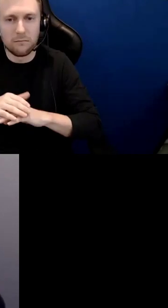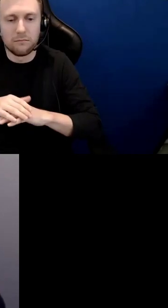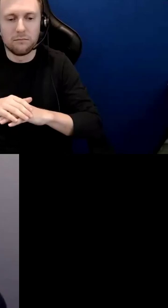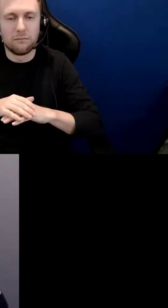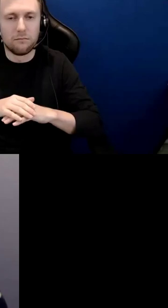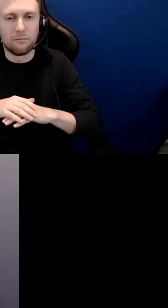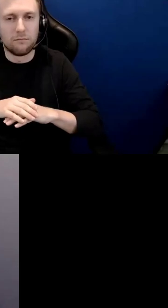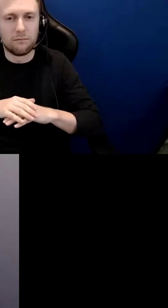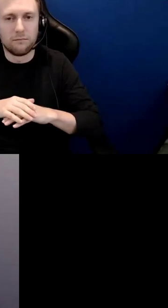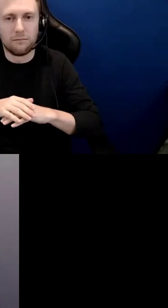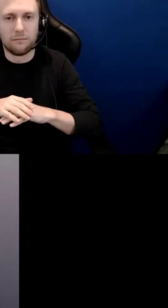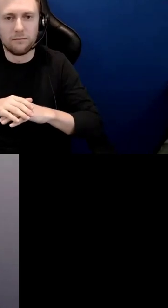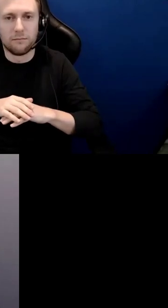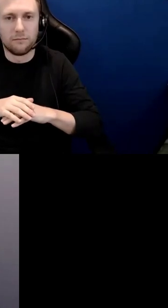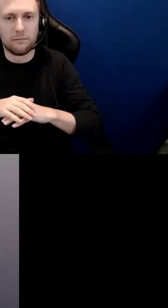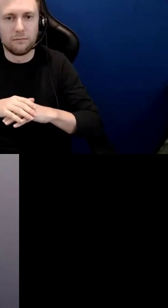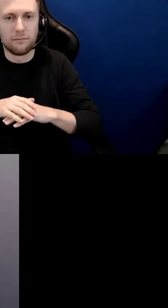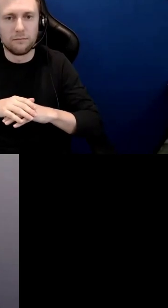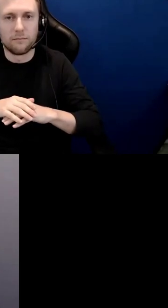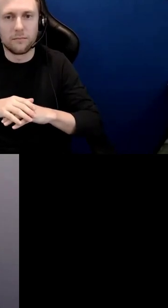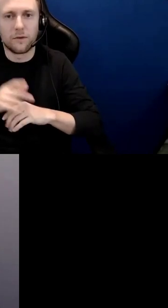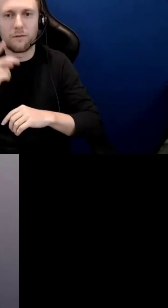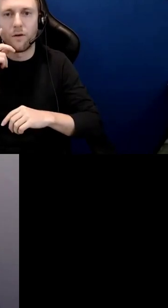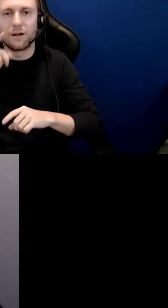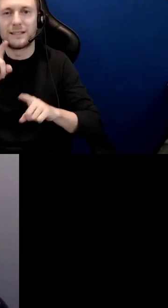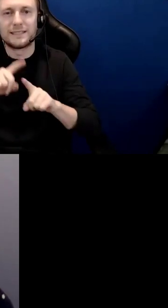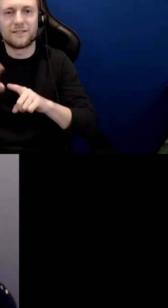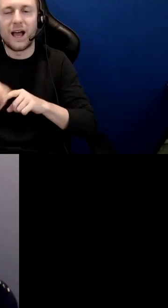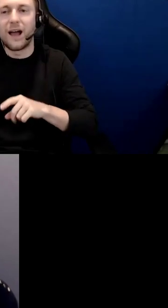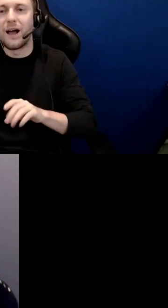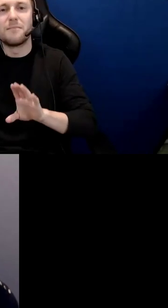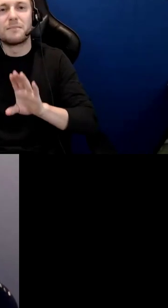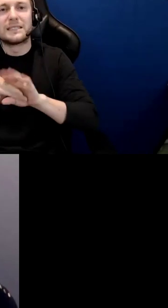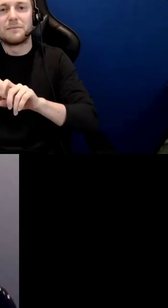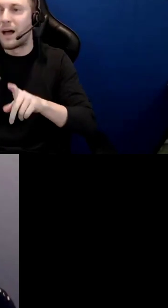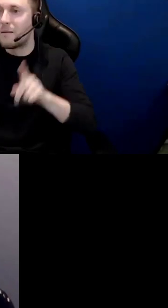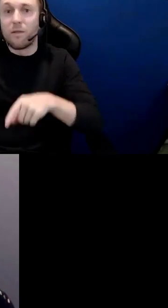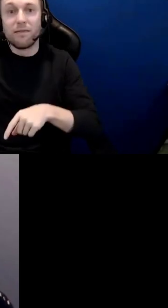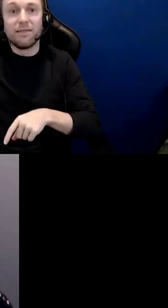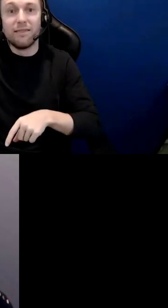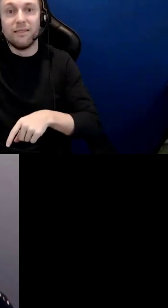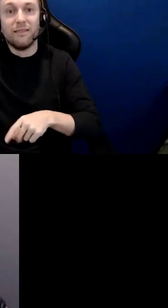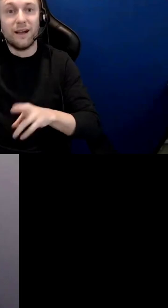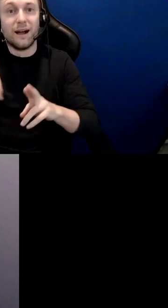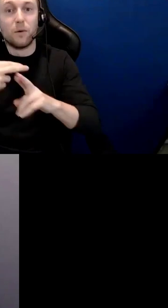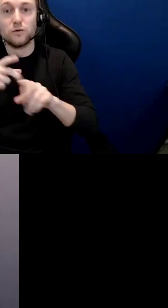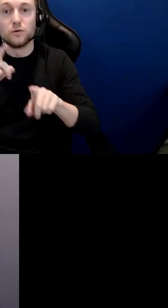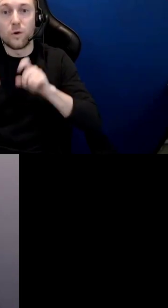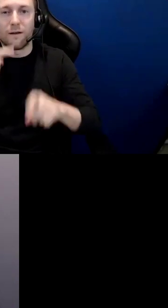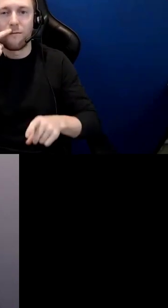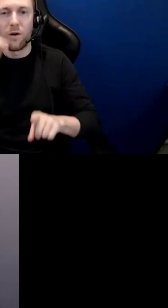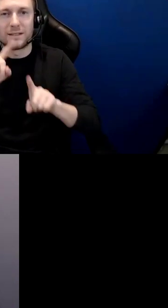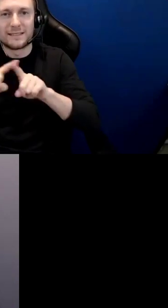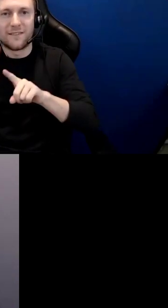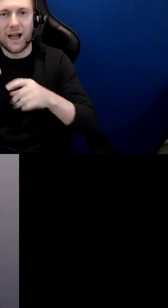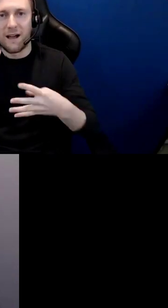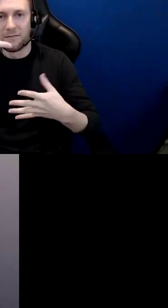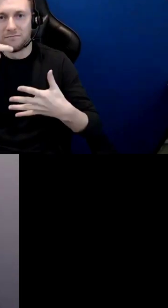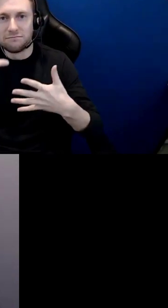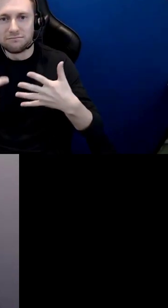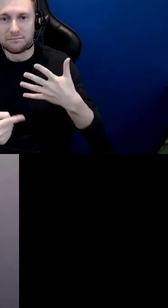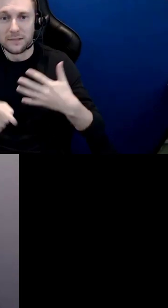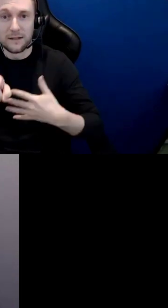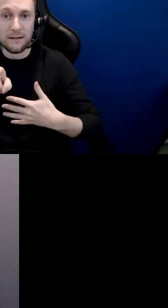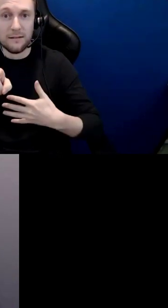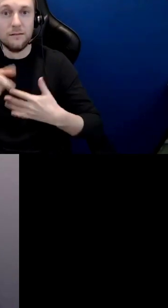it you will see that it forms actually a bit of a a tree some will call it a